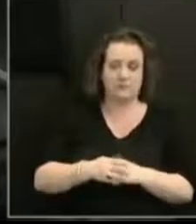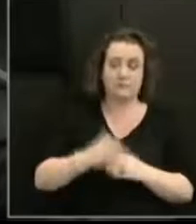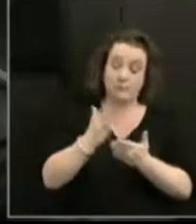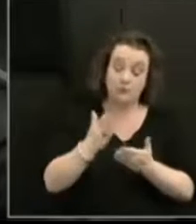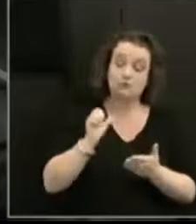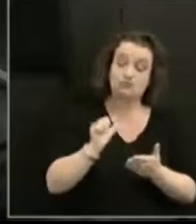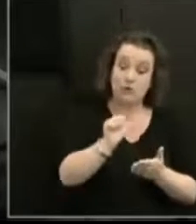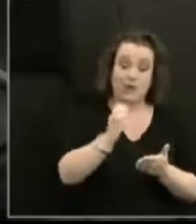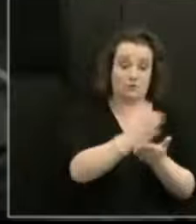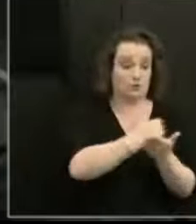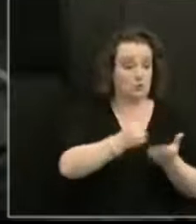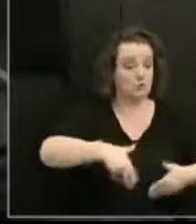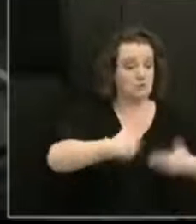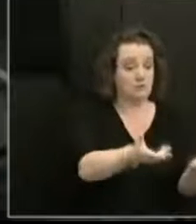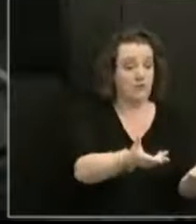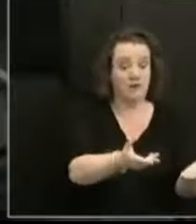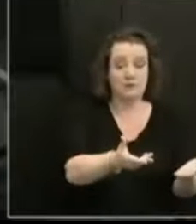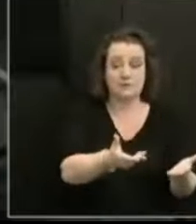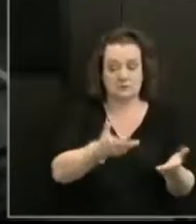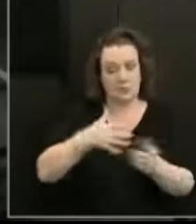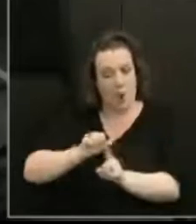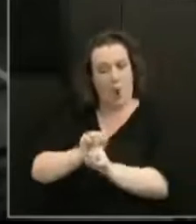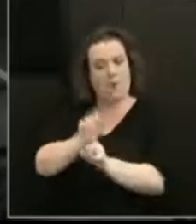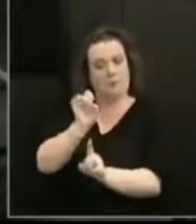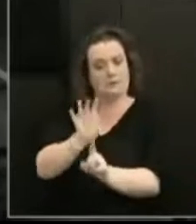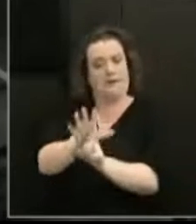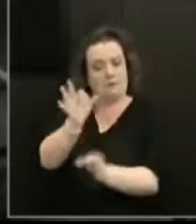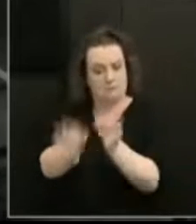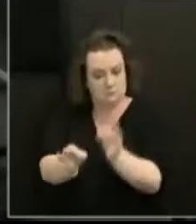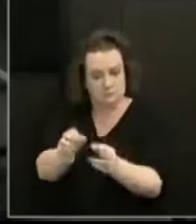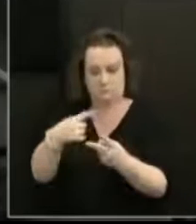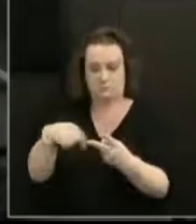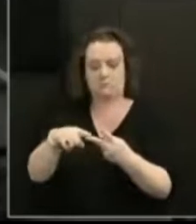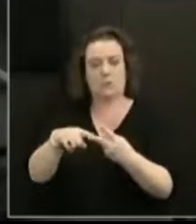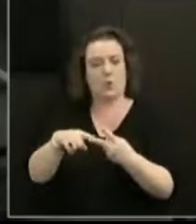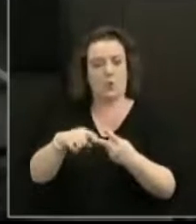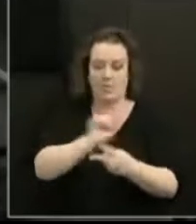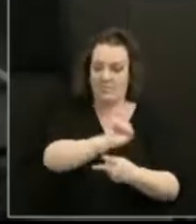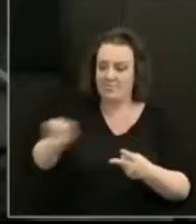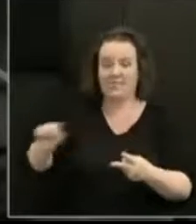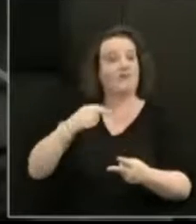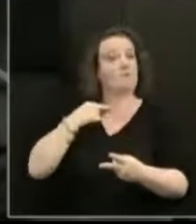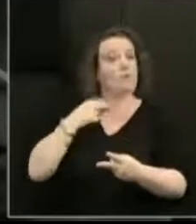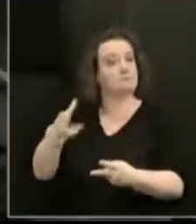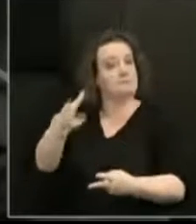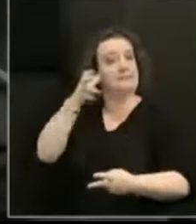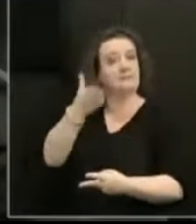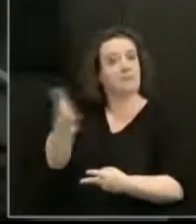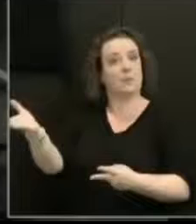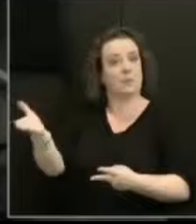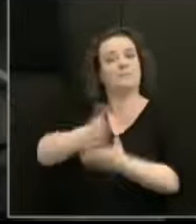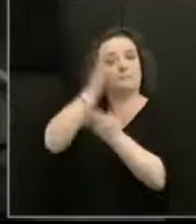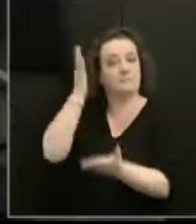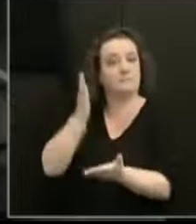and exercise legal agency. And by ensuring all voices are heard is the best way to